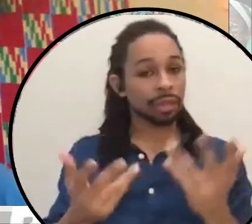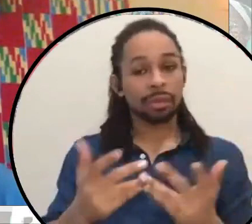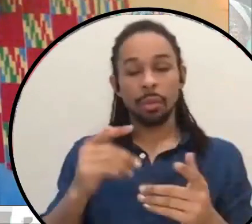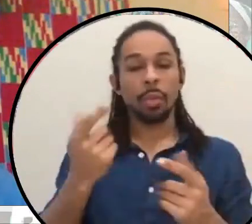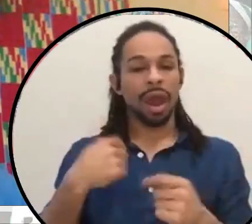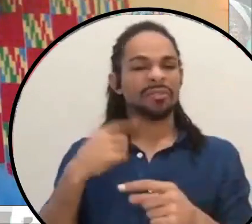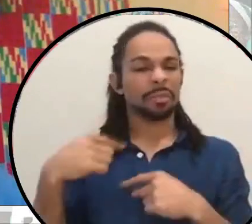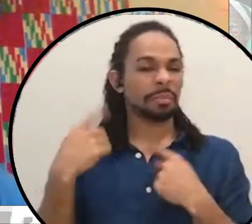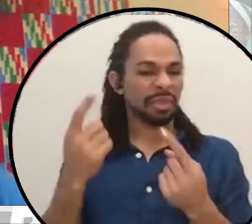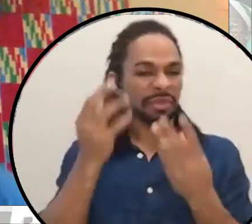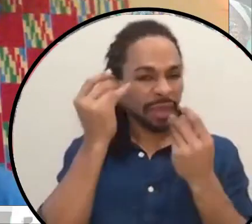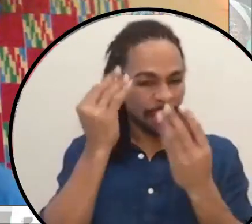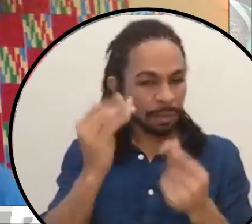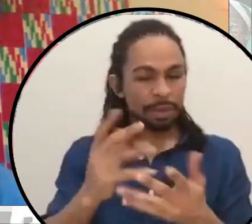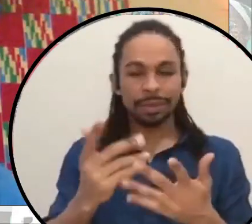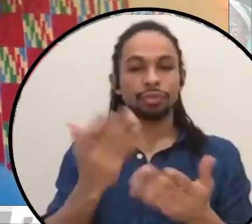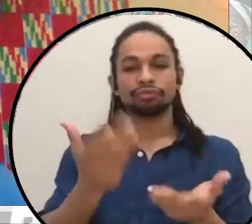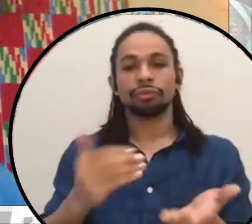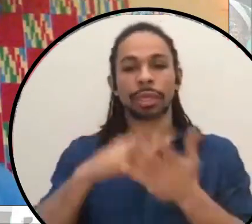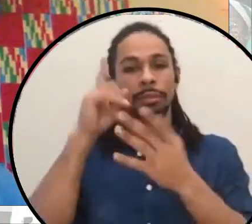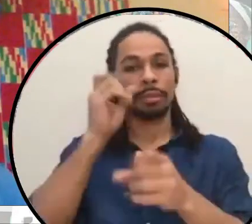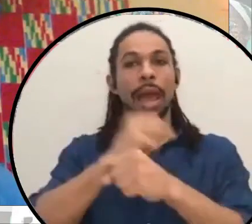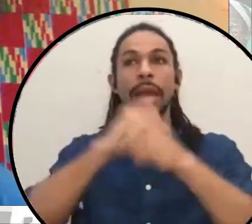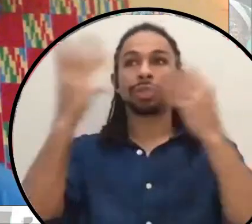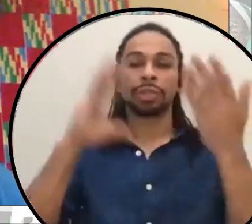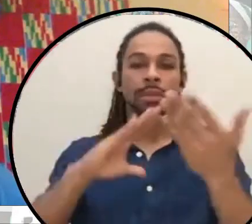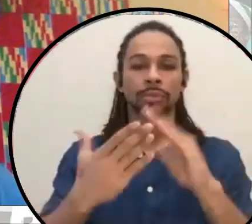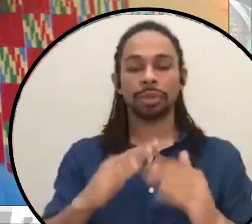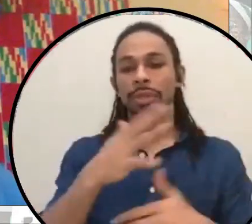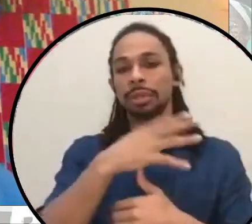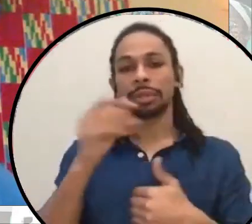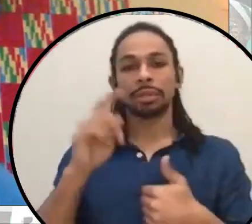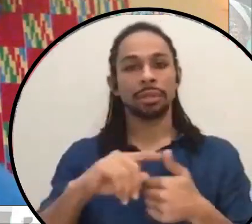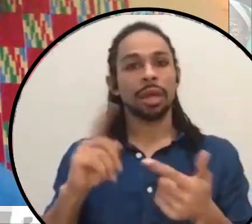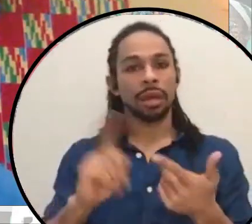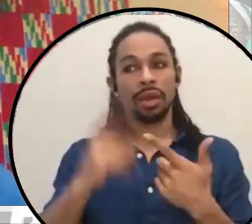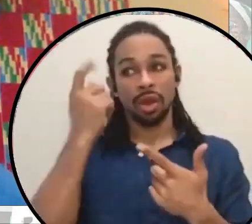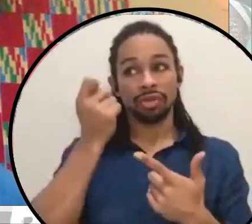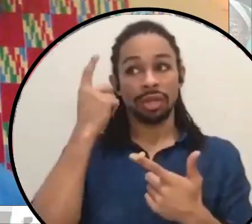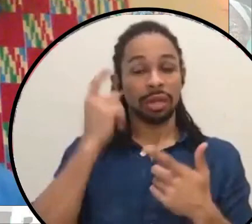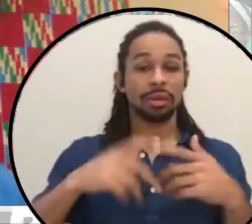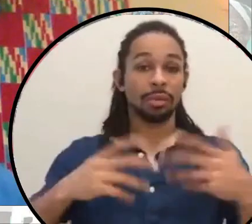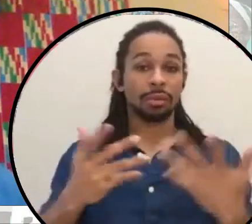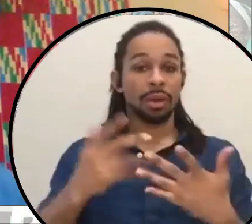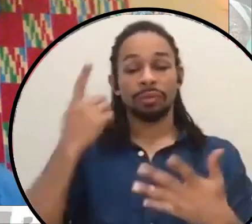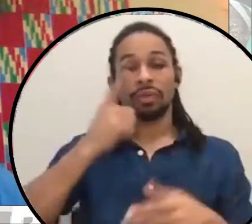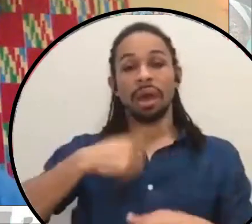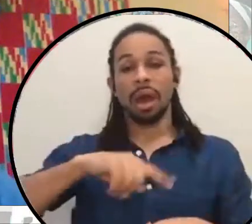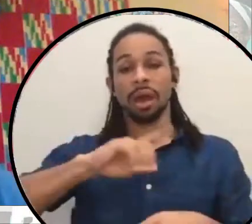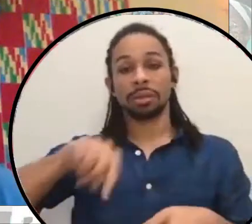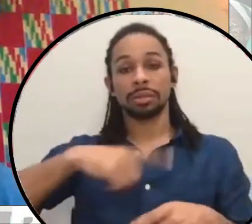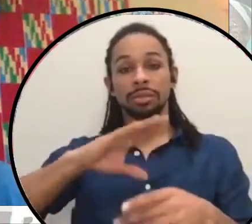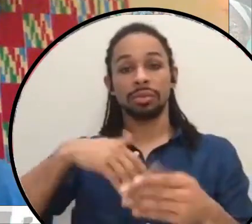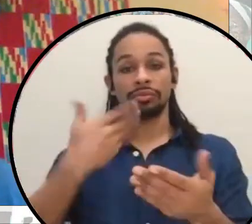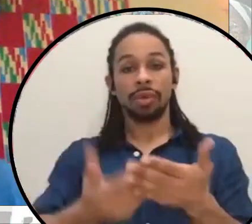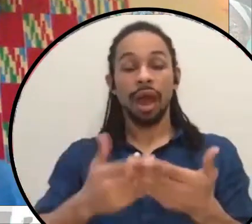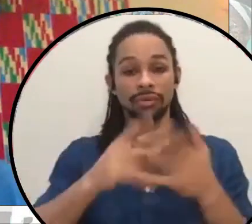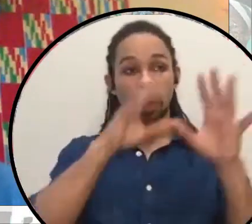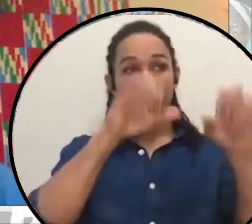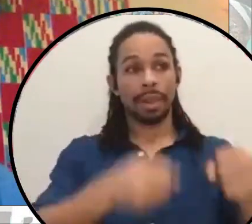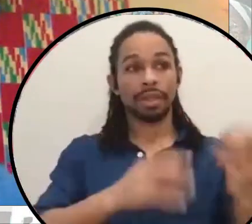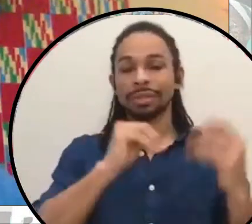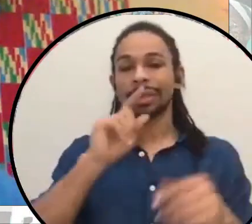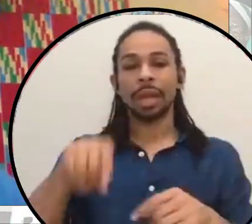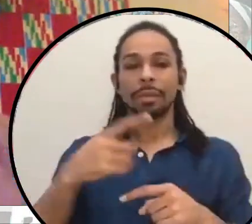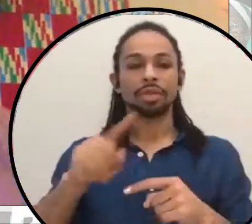reimagining communities and the understanding that in order to get to abolition, it's not just about, you know, burning the whole